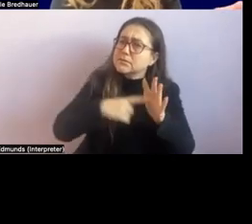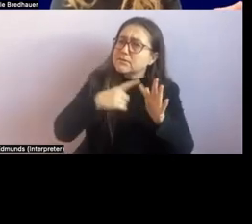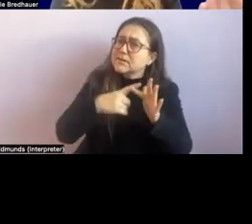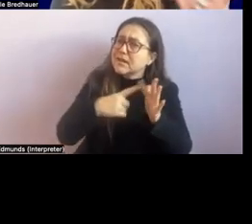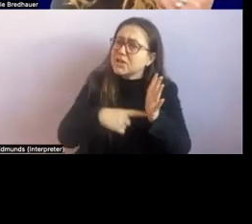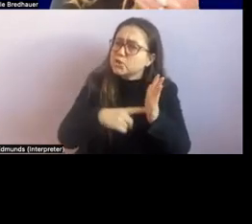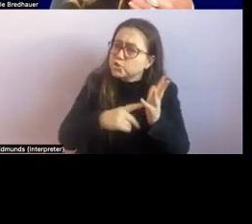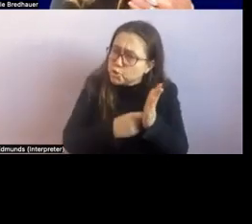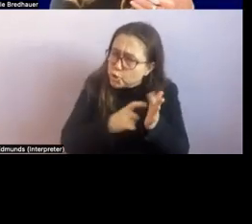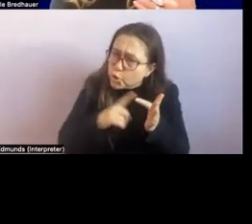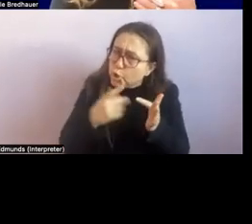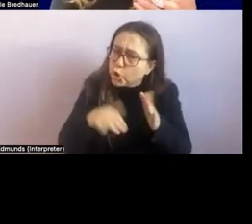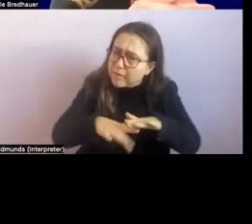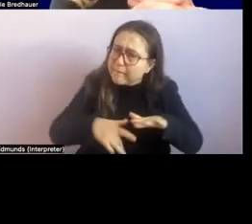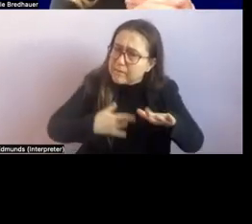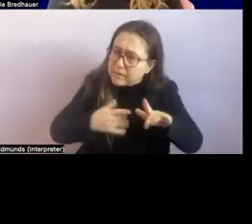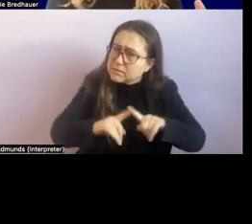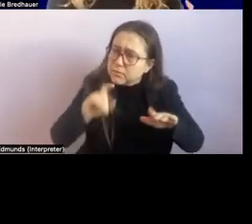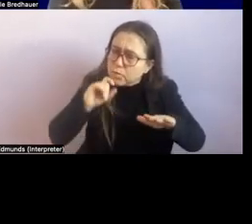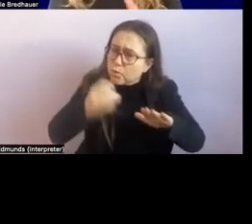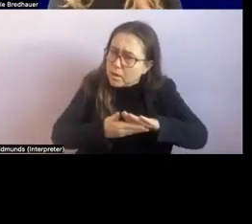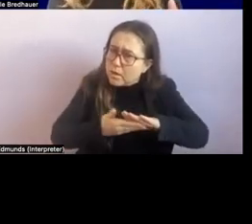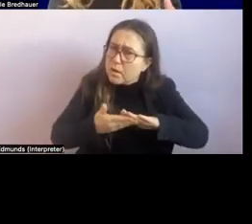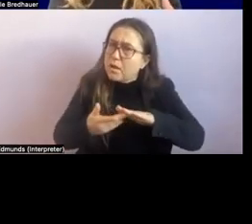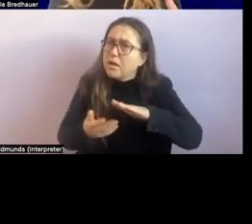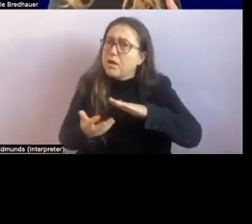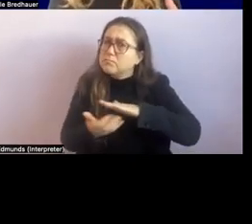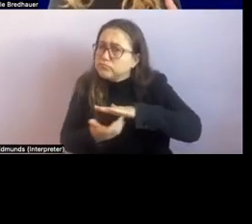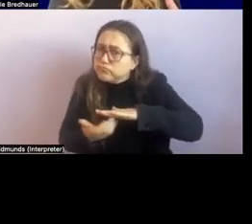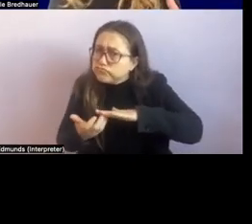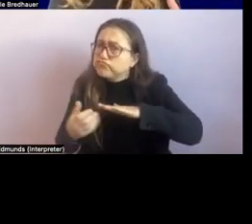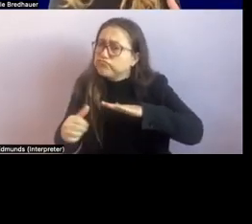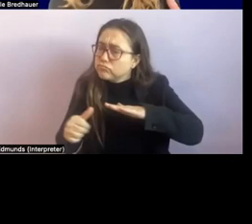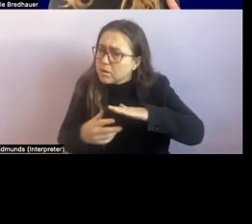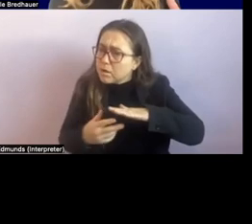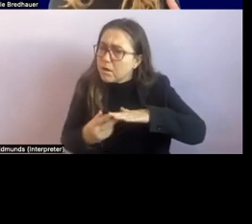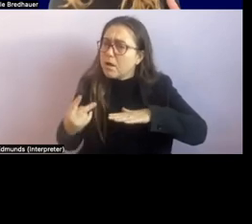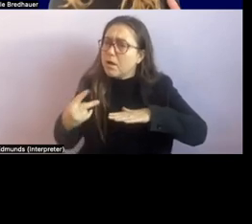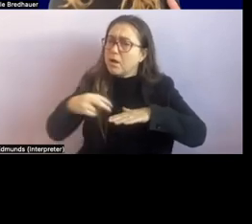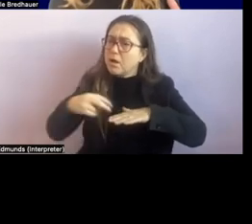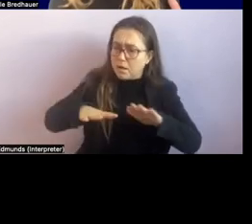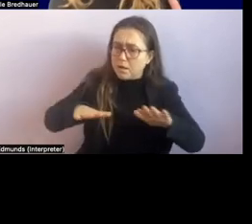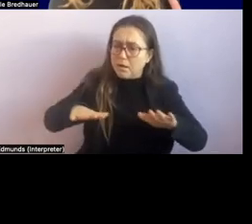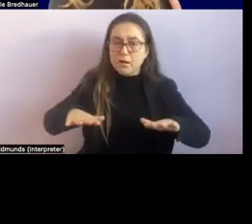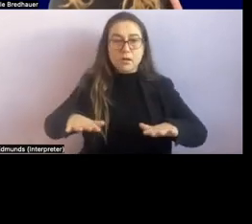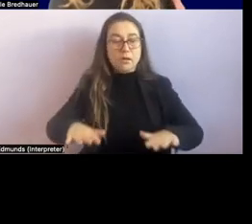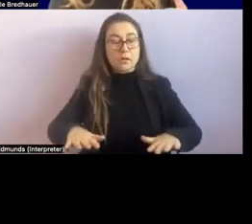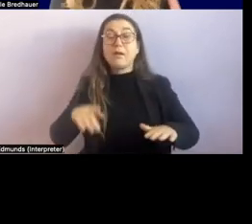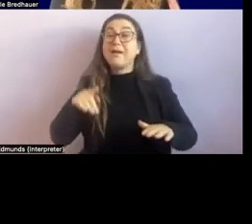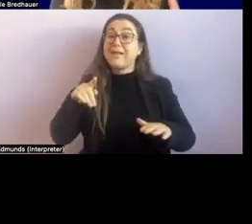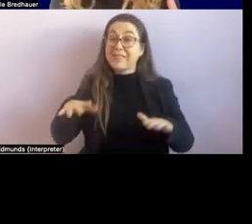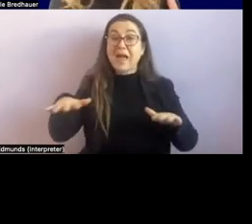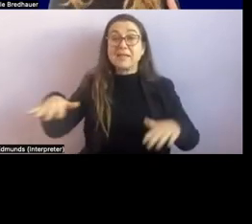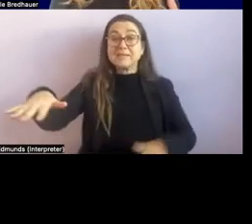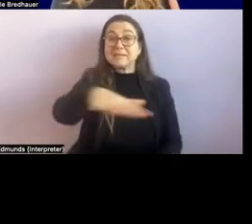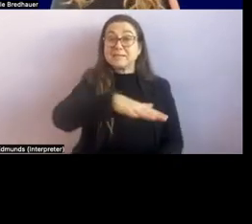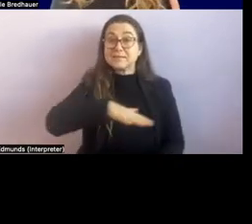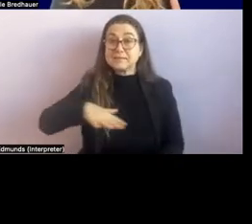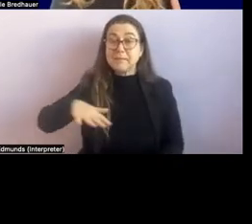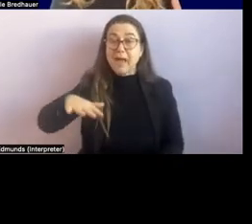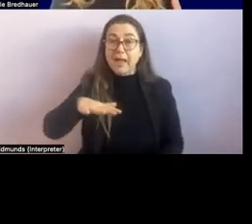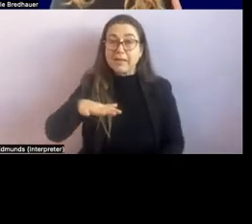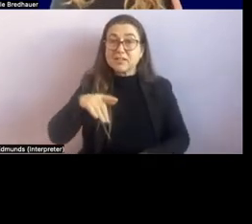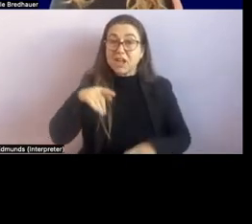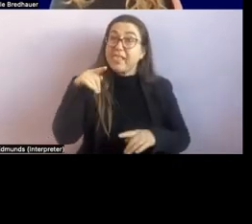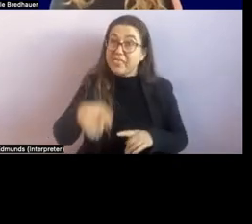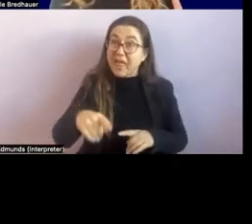for the space is really nice and close so this